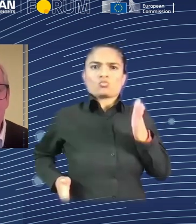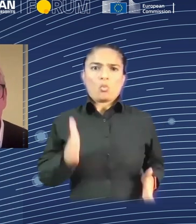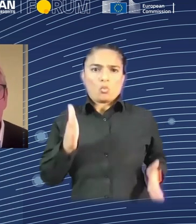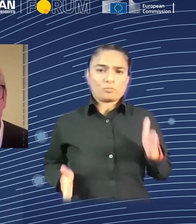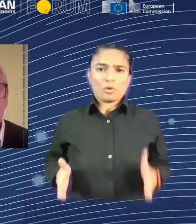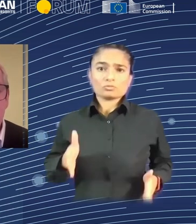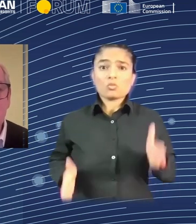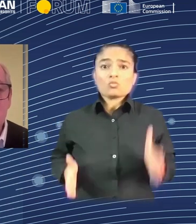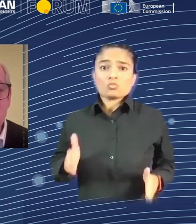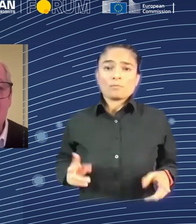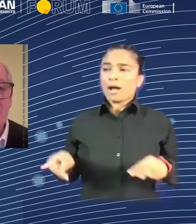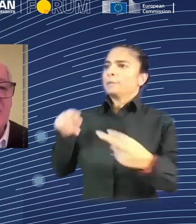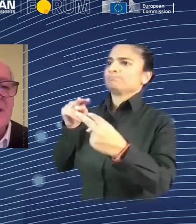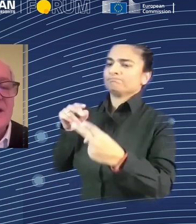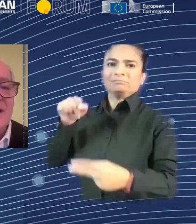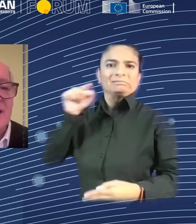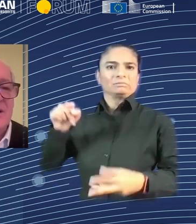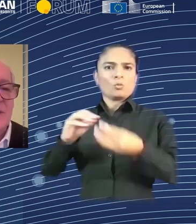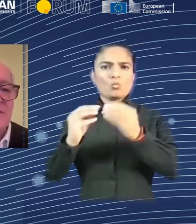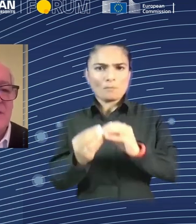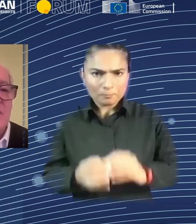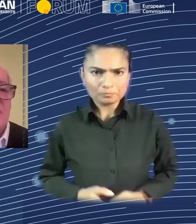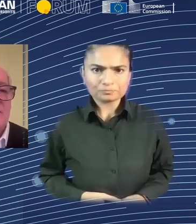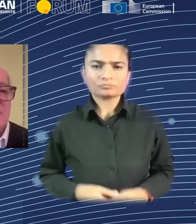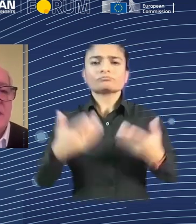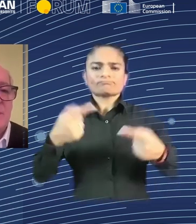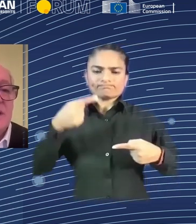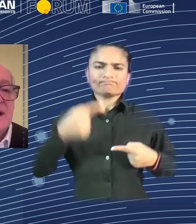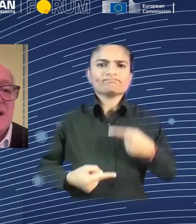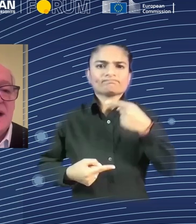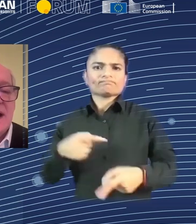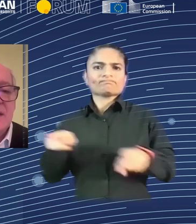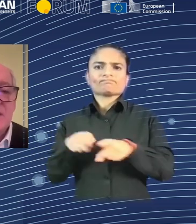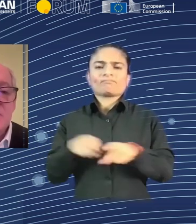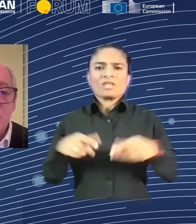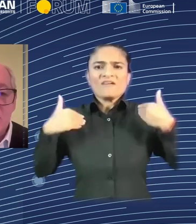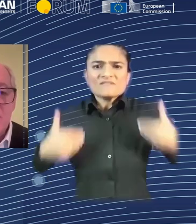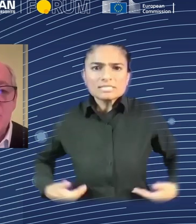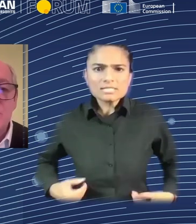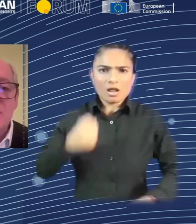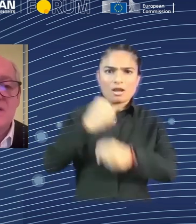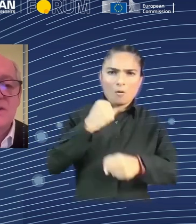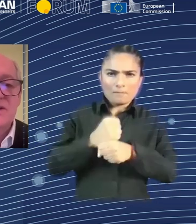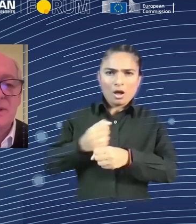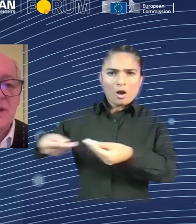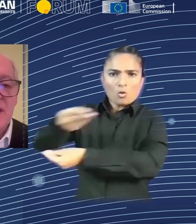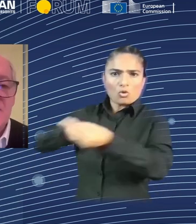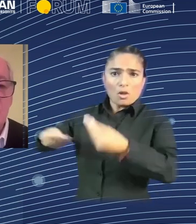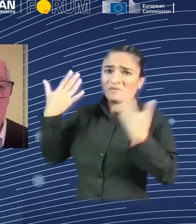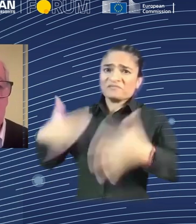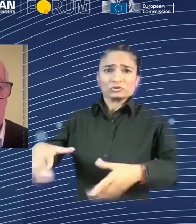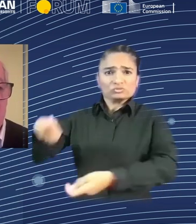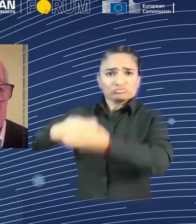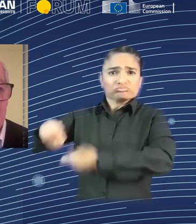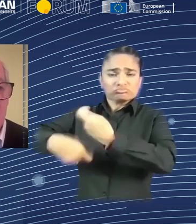very difficult to make a subsistence living with physical labor. And this will also start to be the case